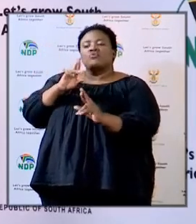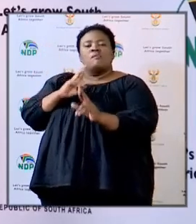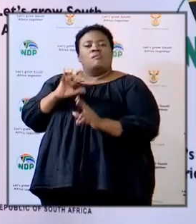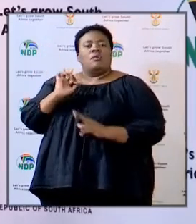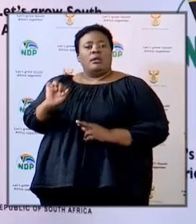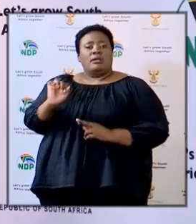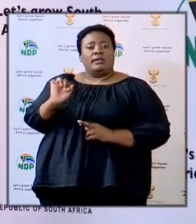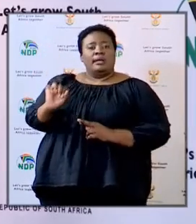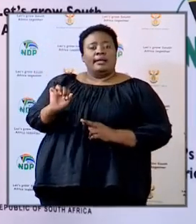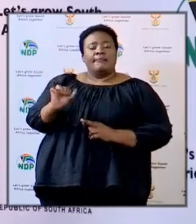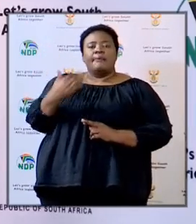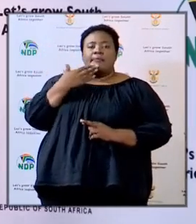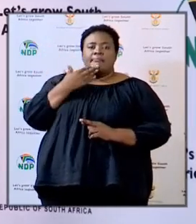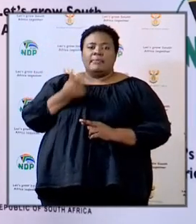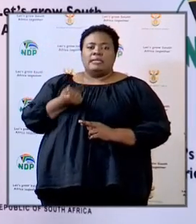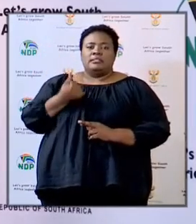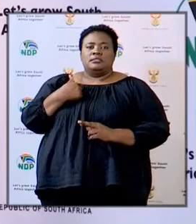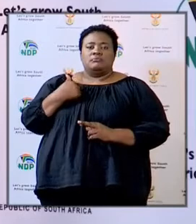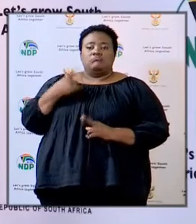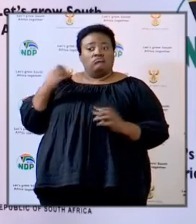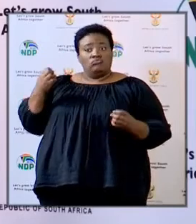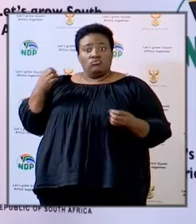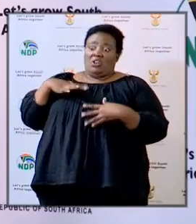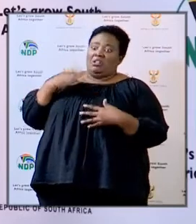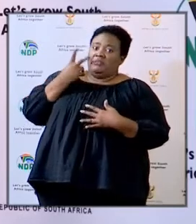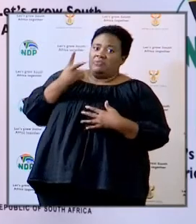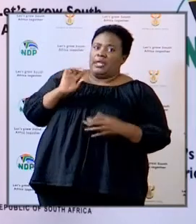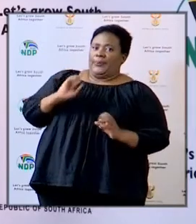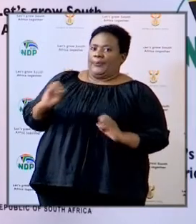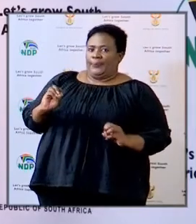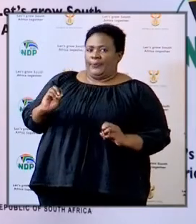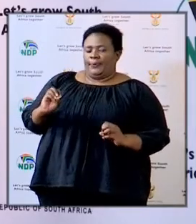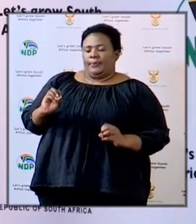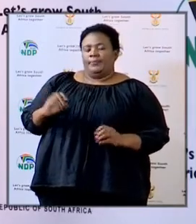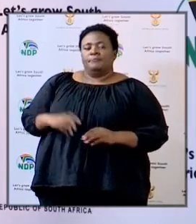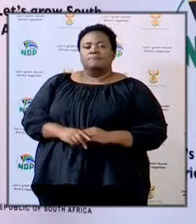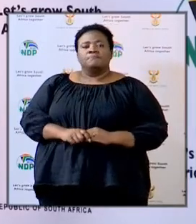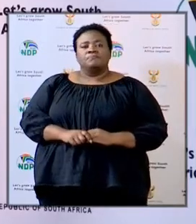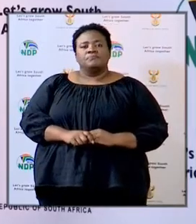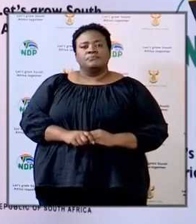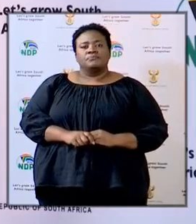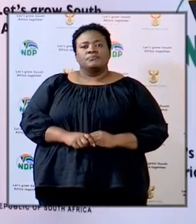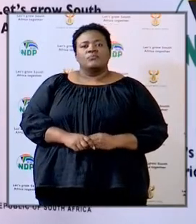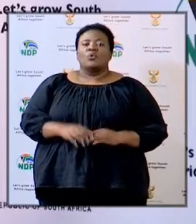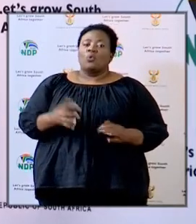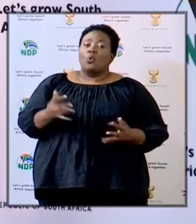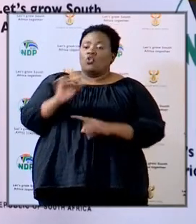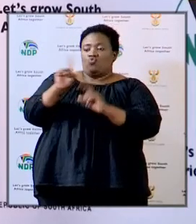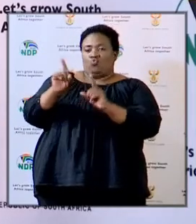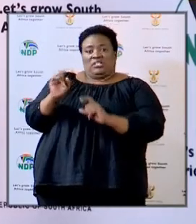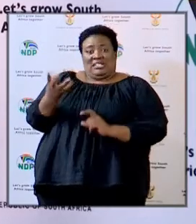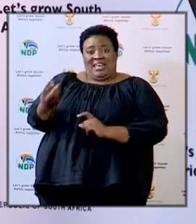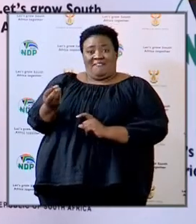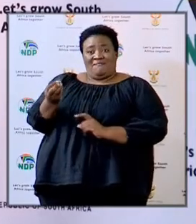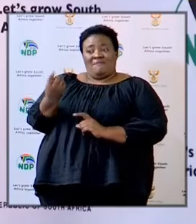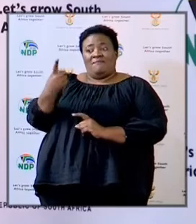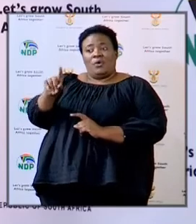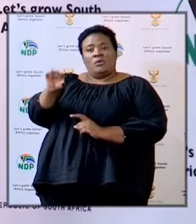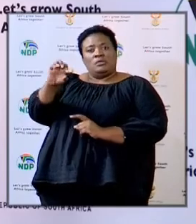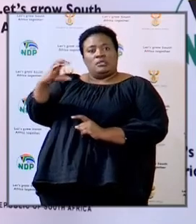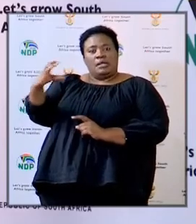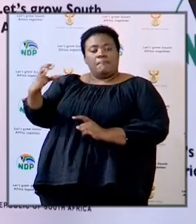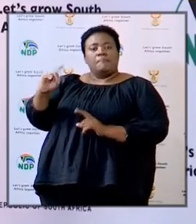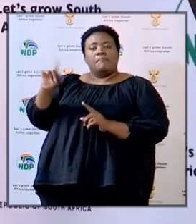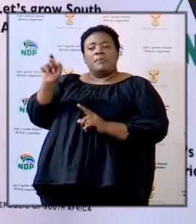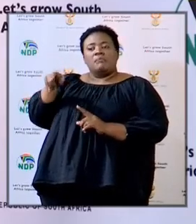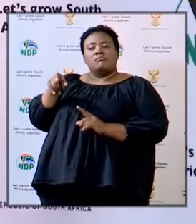report. So please do not be surprised if you do not see him on the screen or if there are questions that are directed at the